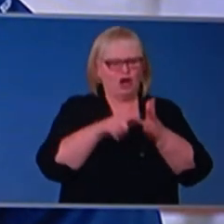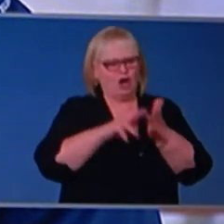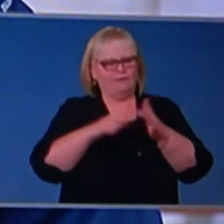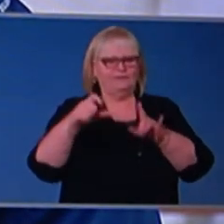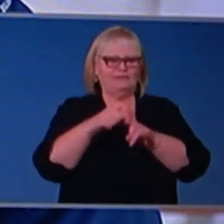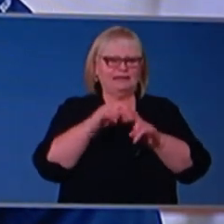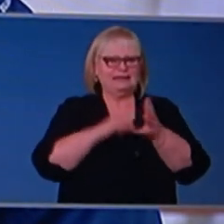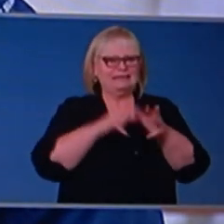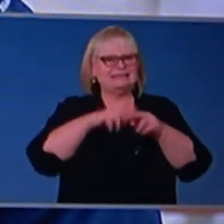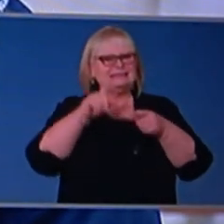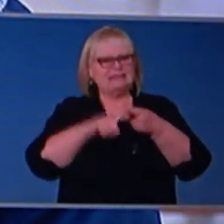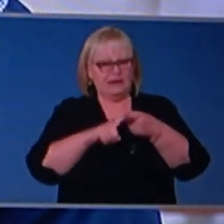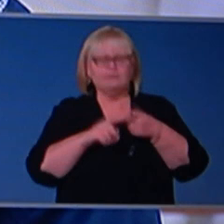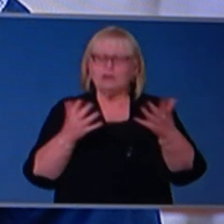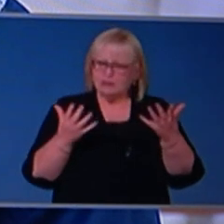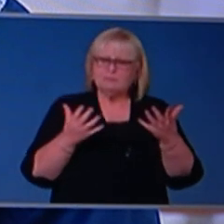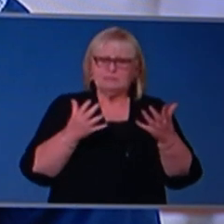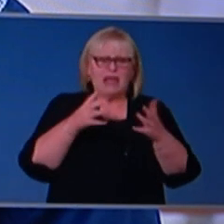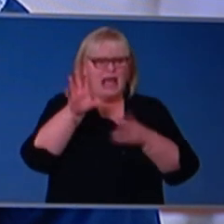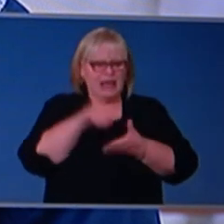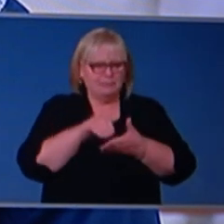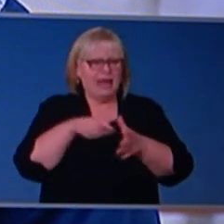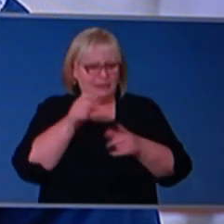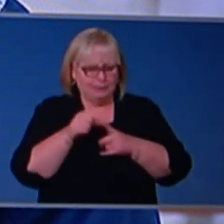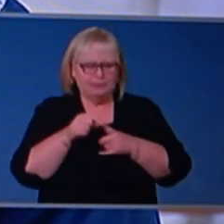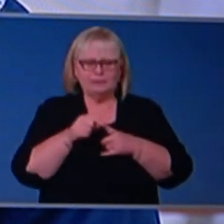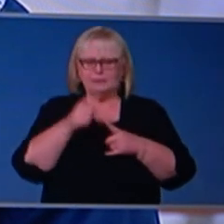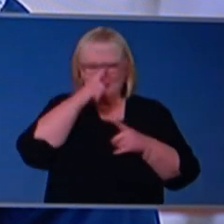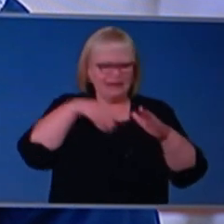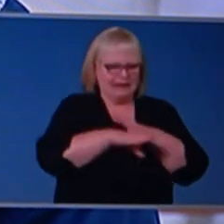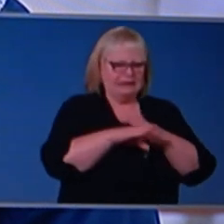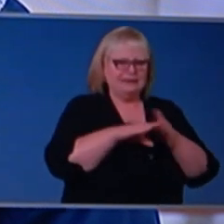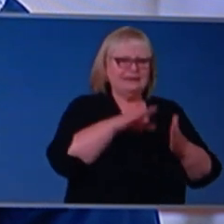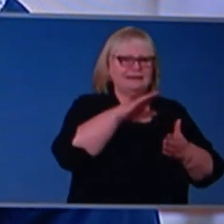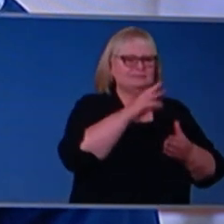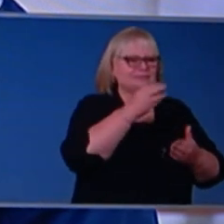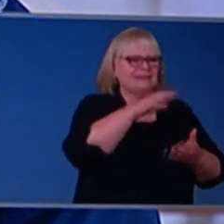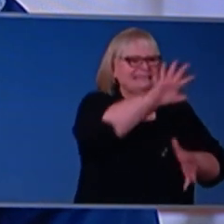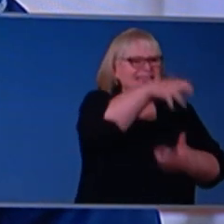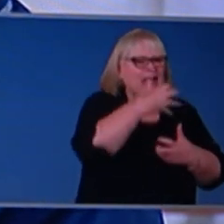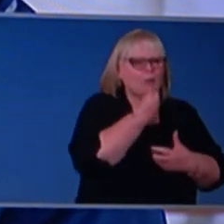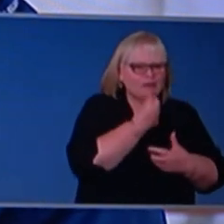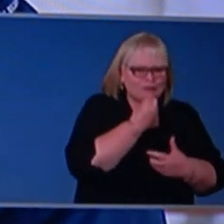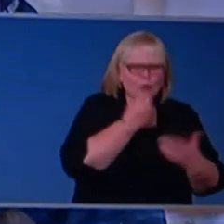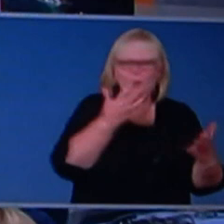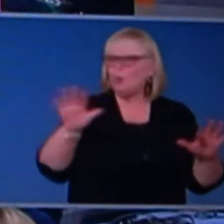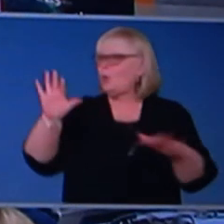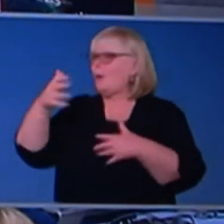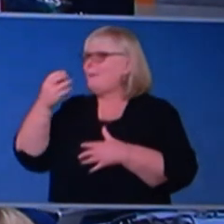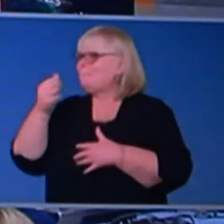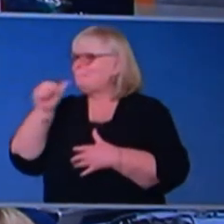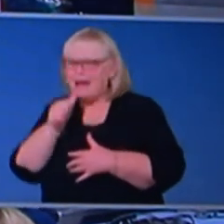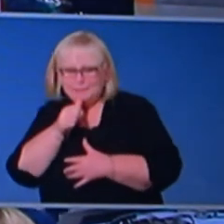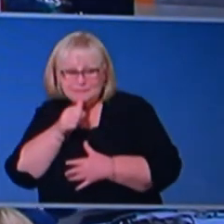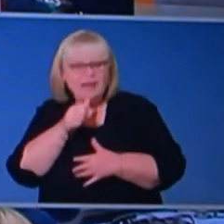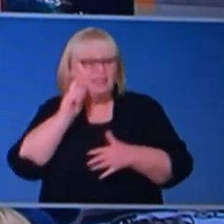And there's nothing wrong with that. patrons of, of takeaway cafes or restaurants or pubs, uh, operating in the takeaway mode, I'm